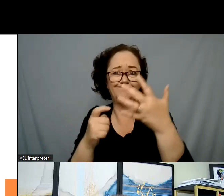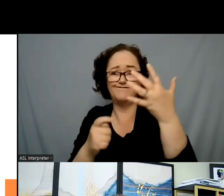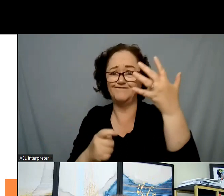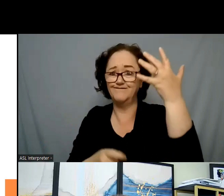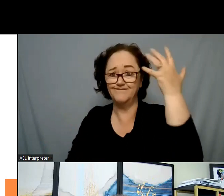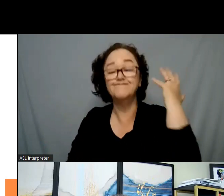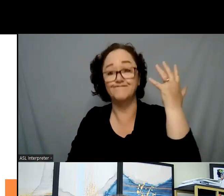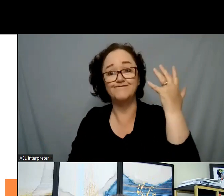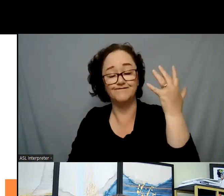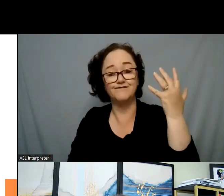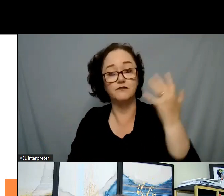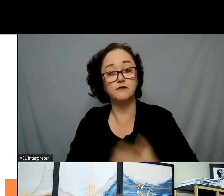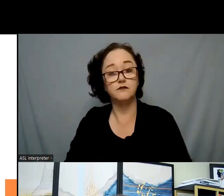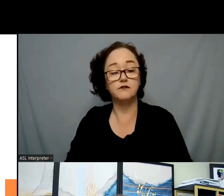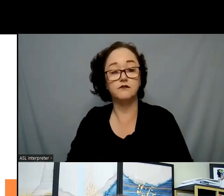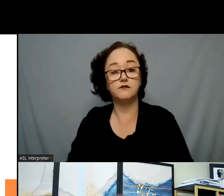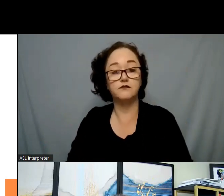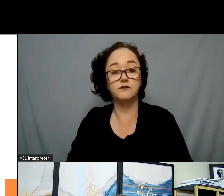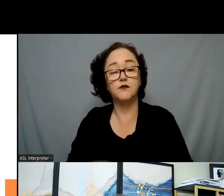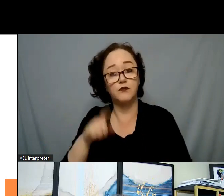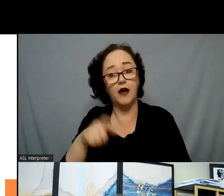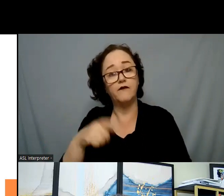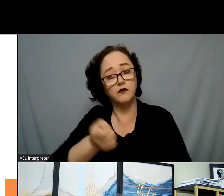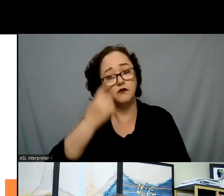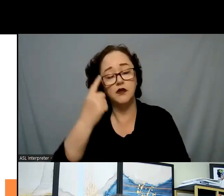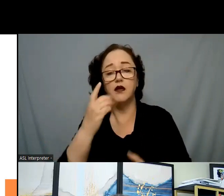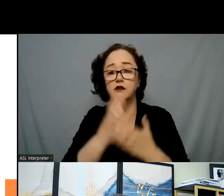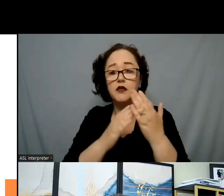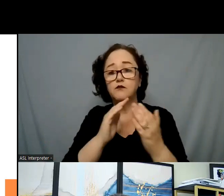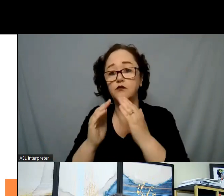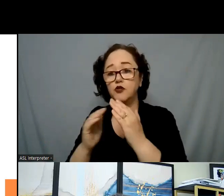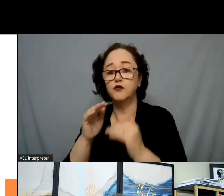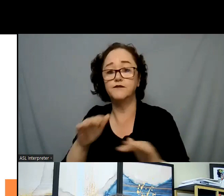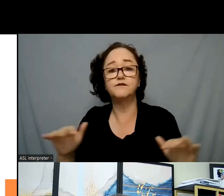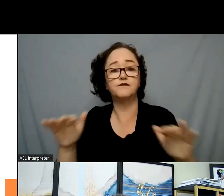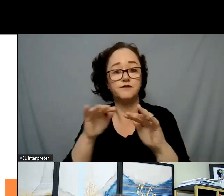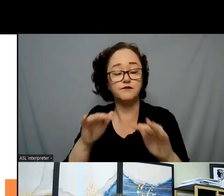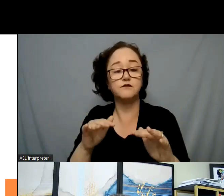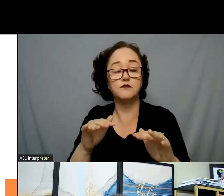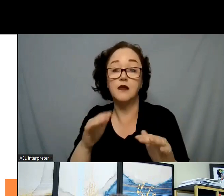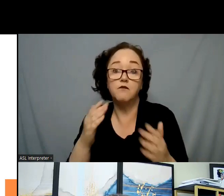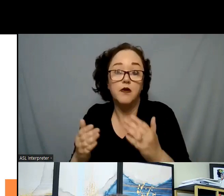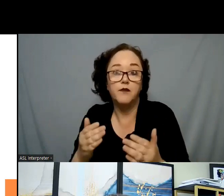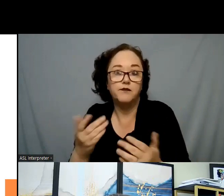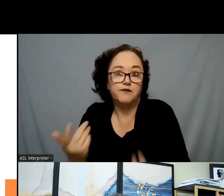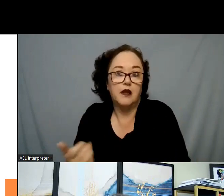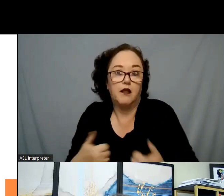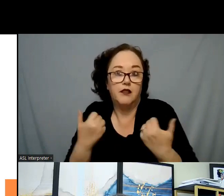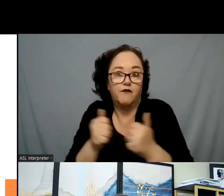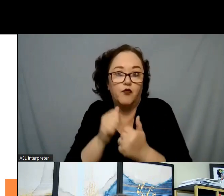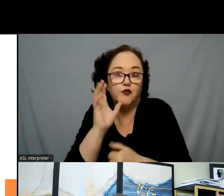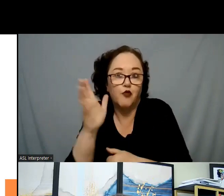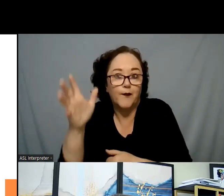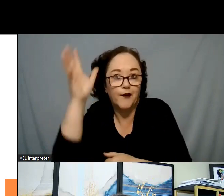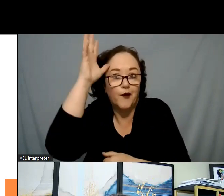communities where we have this multi-generational, it could have been a grandparent, and that grandparent learned